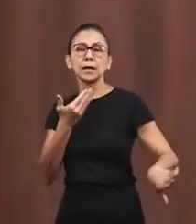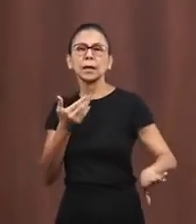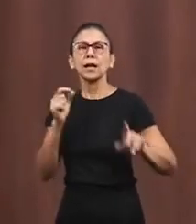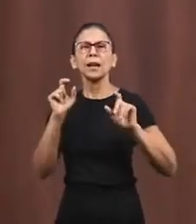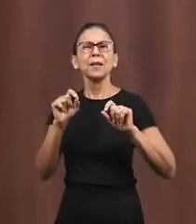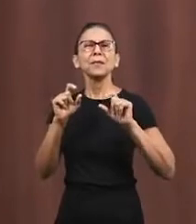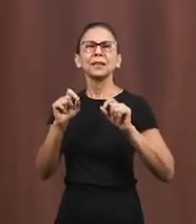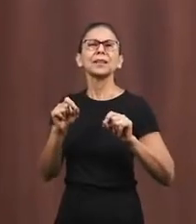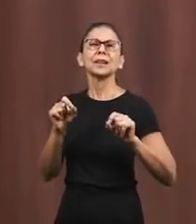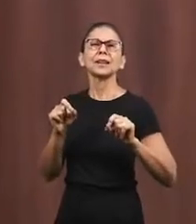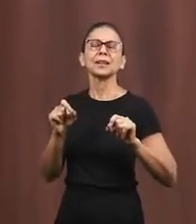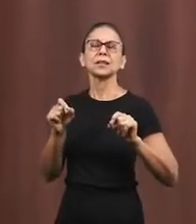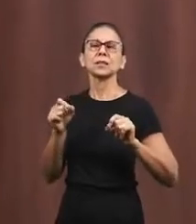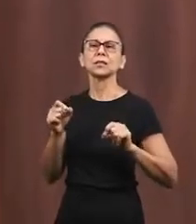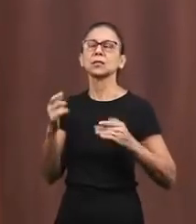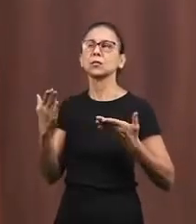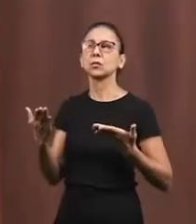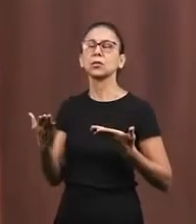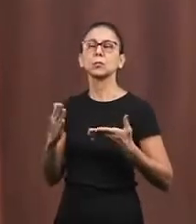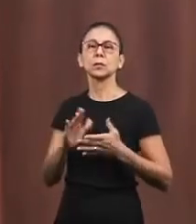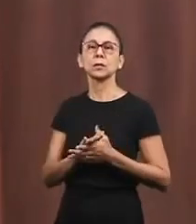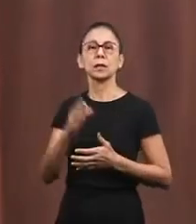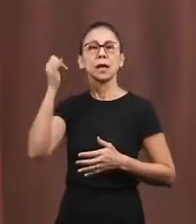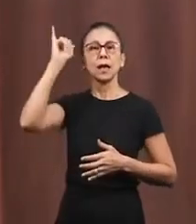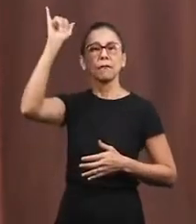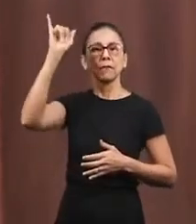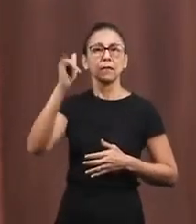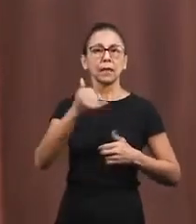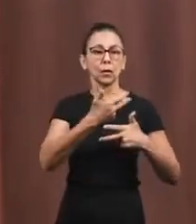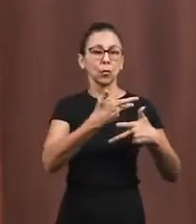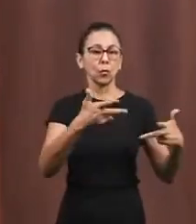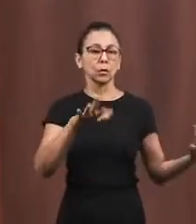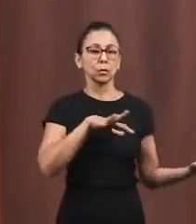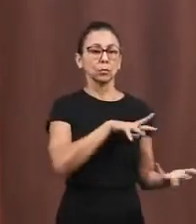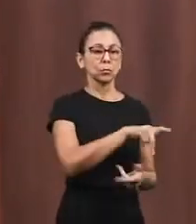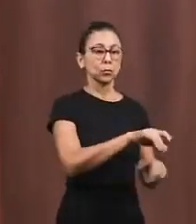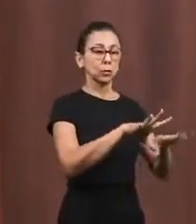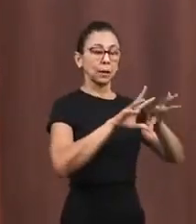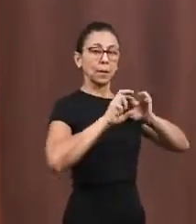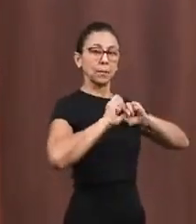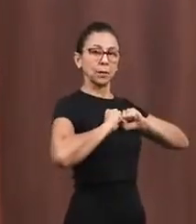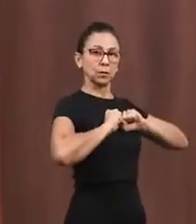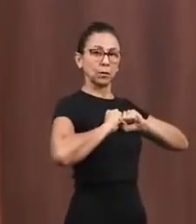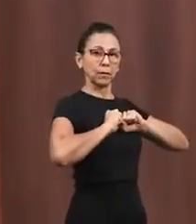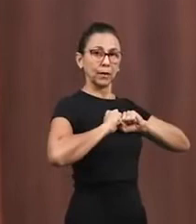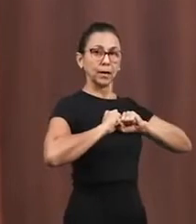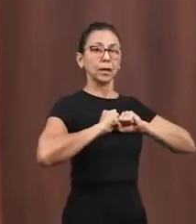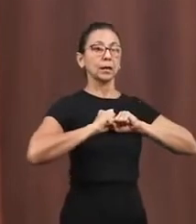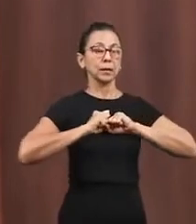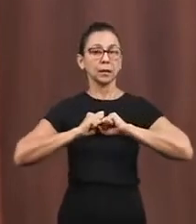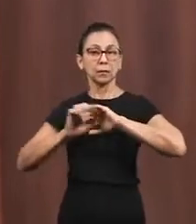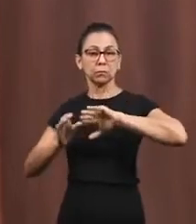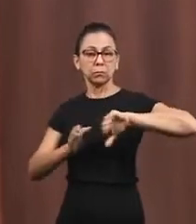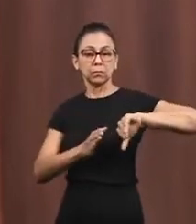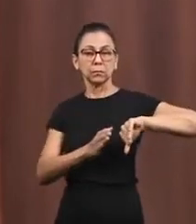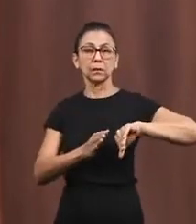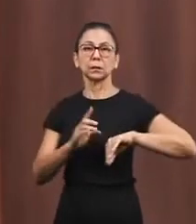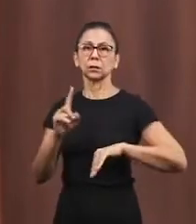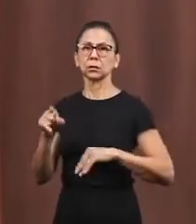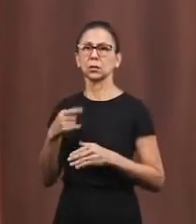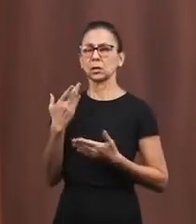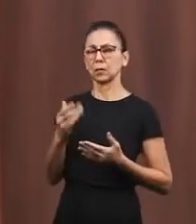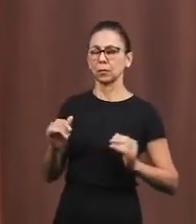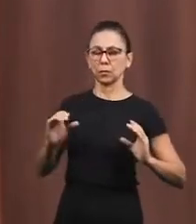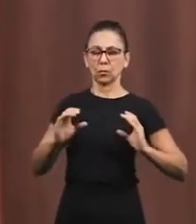with the Lord that is why we are different that is why the way you talk is different the way you clothe yourself is